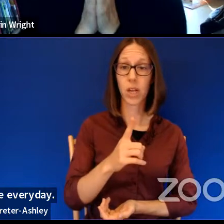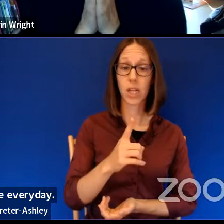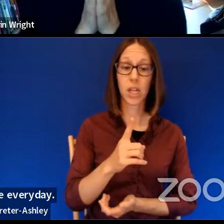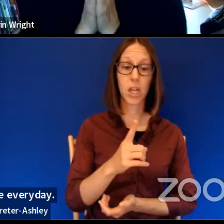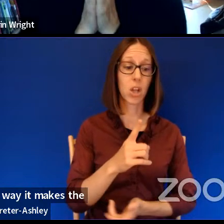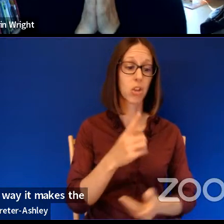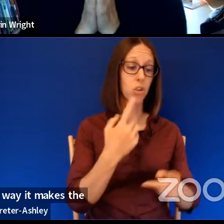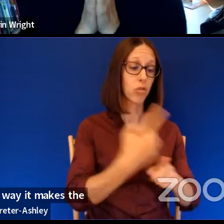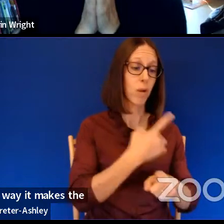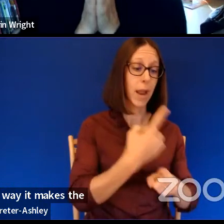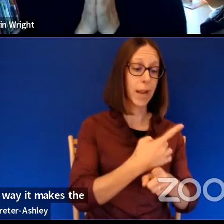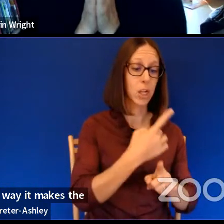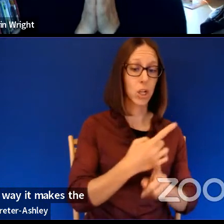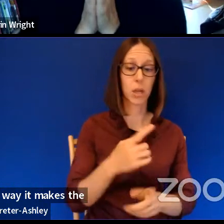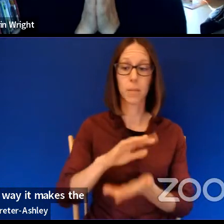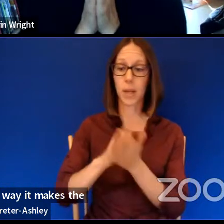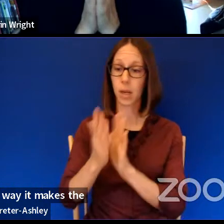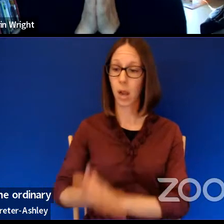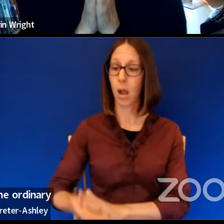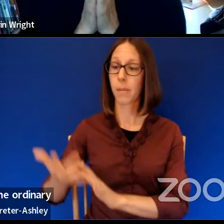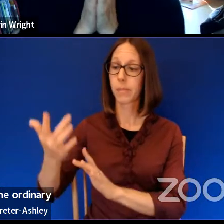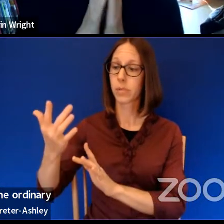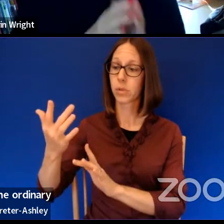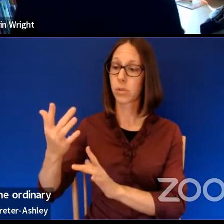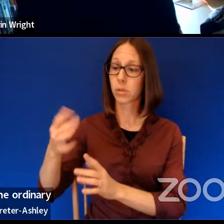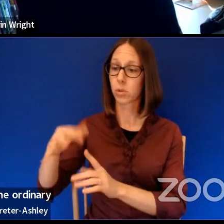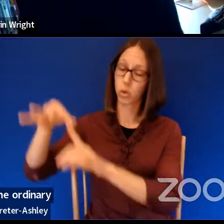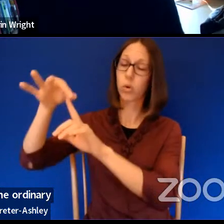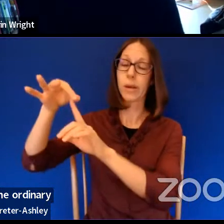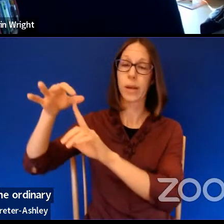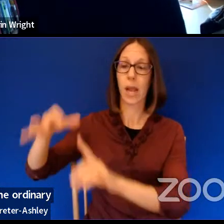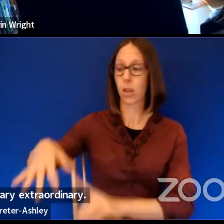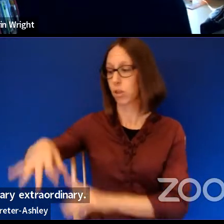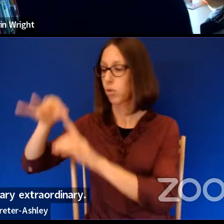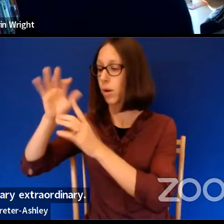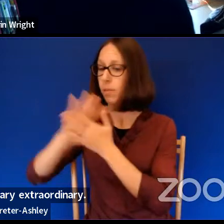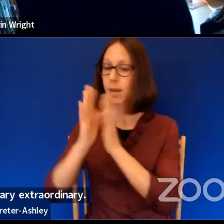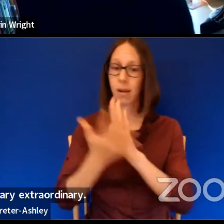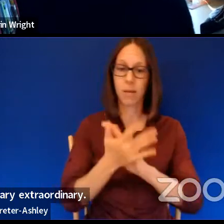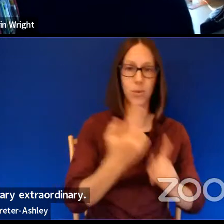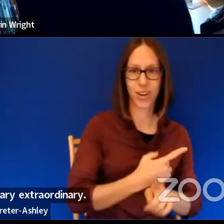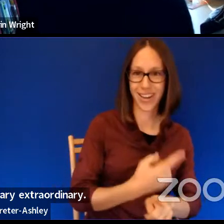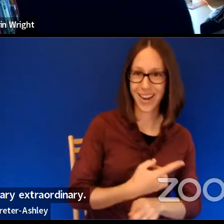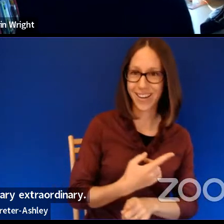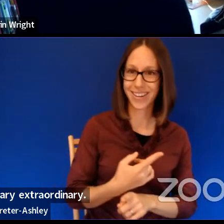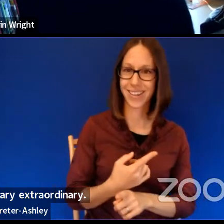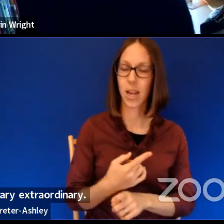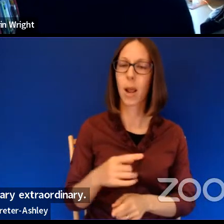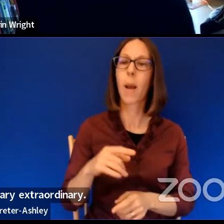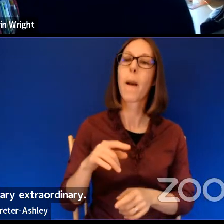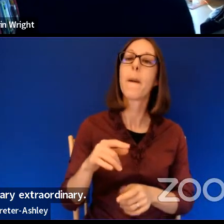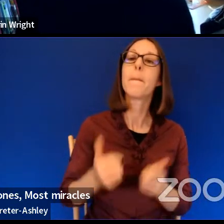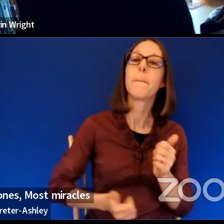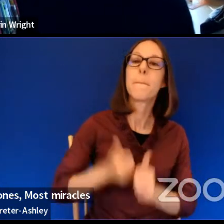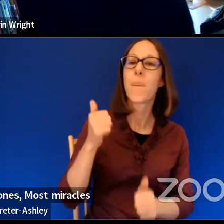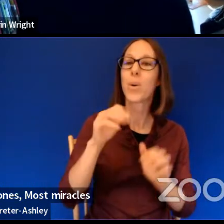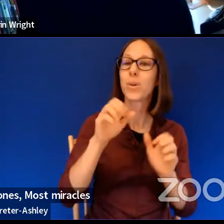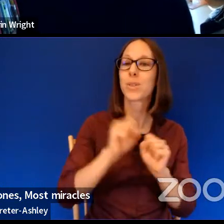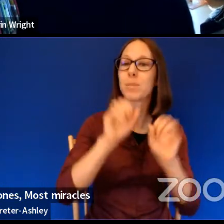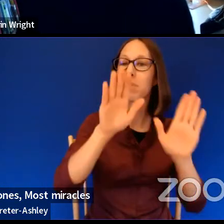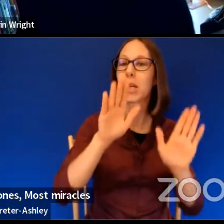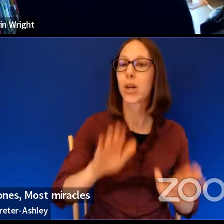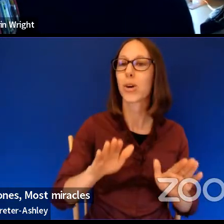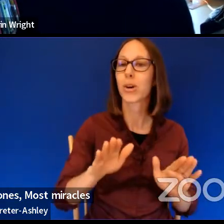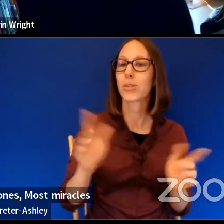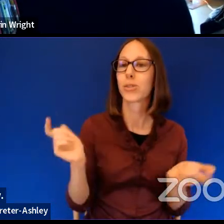and the ordinary extraordinary. It recognizes as the poem says in stones, most miracles be small, you know, miracles are